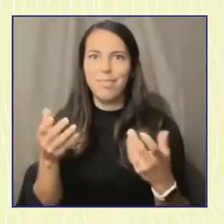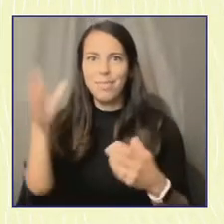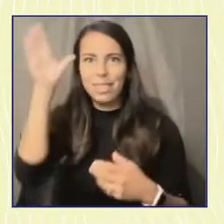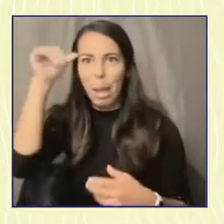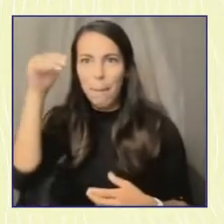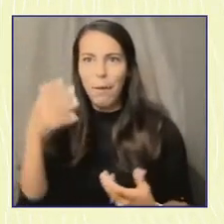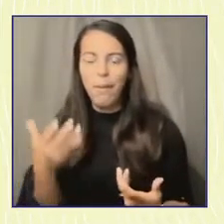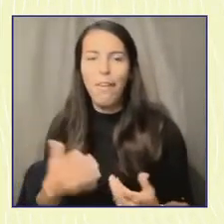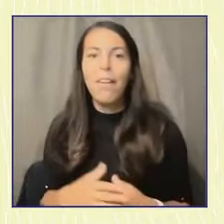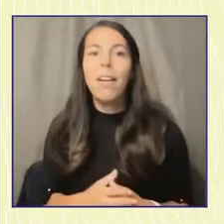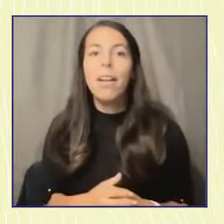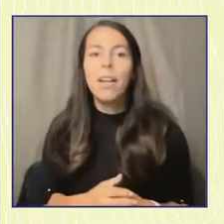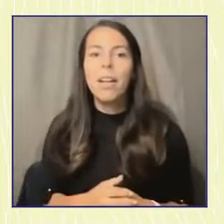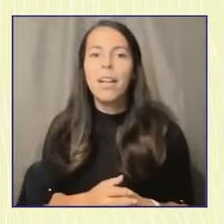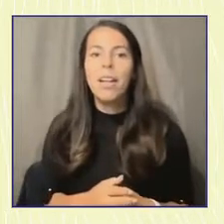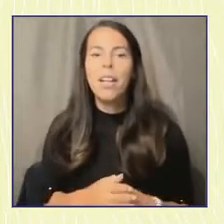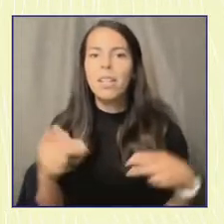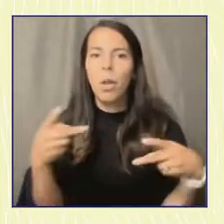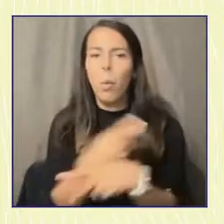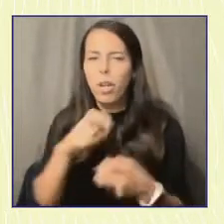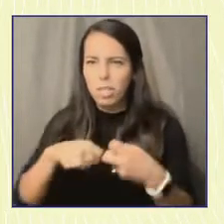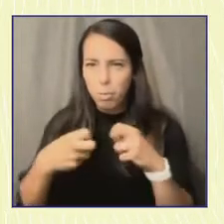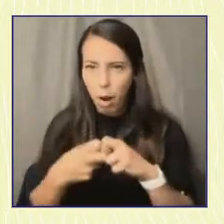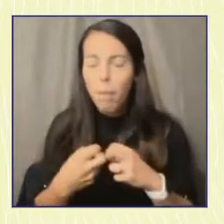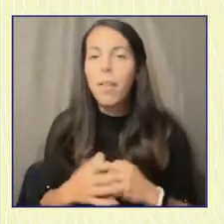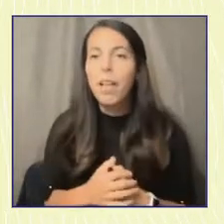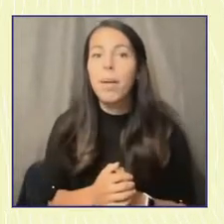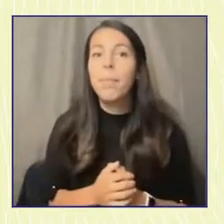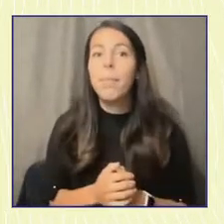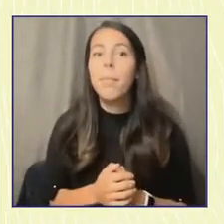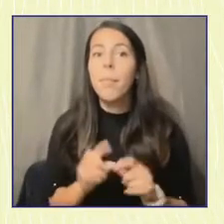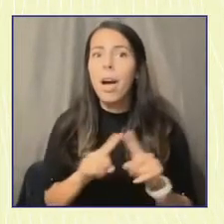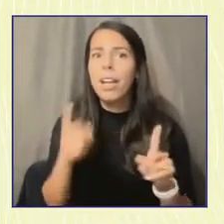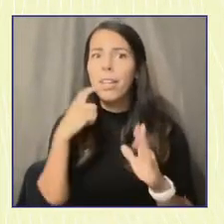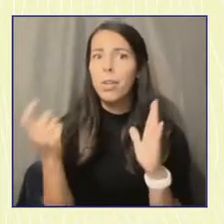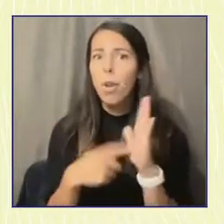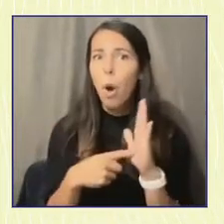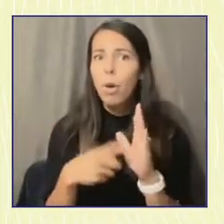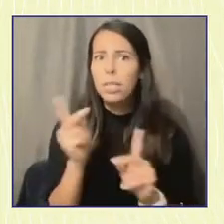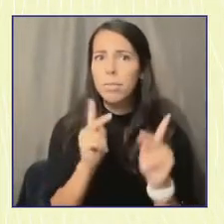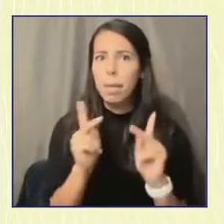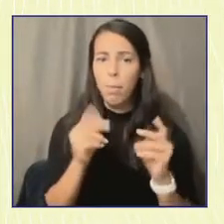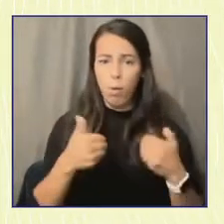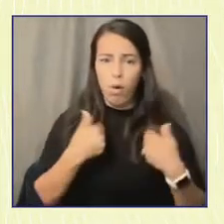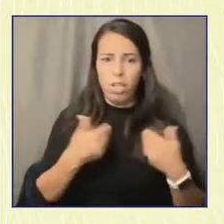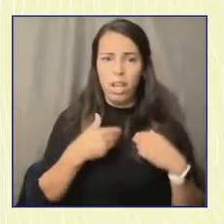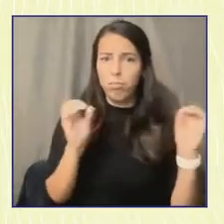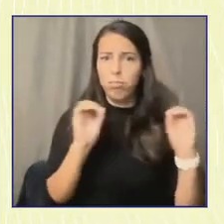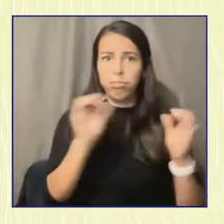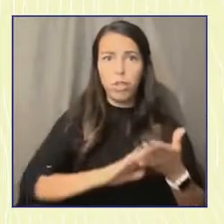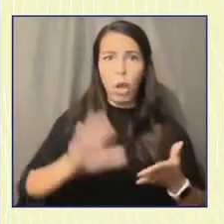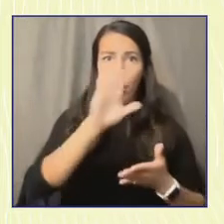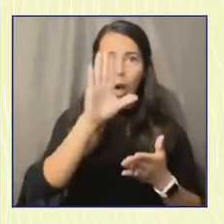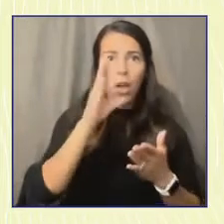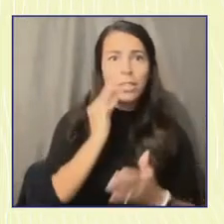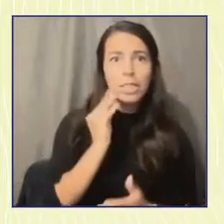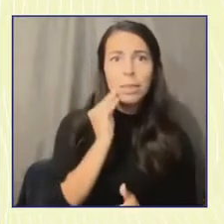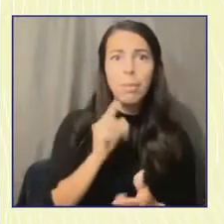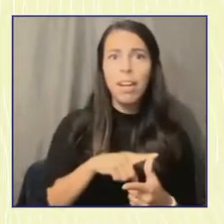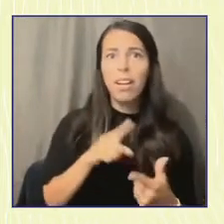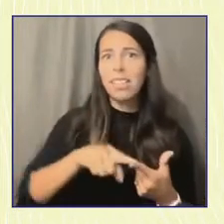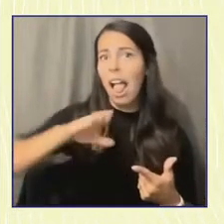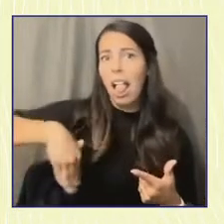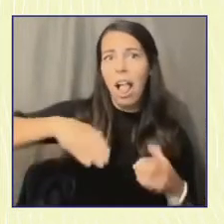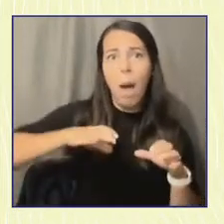between young people with any college experience and young people who haven't maybe yet had the chance to attend college